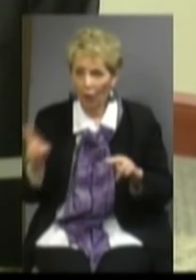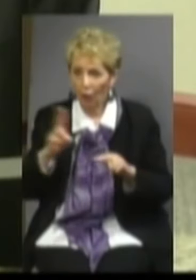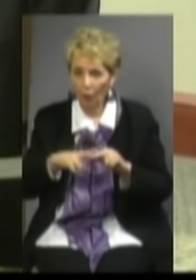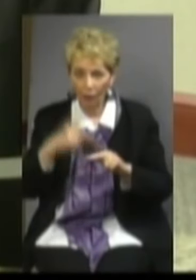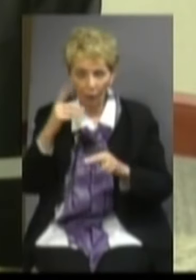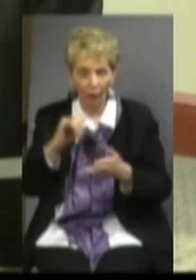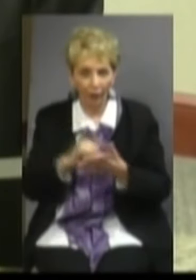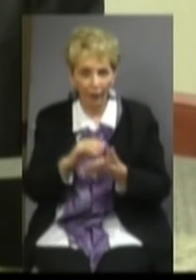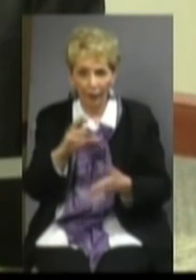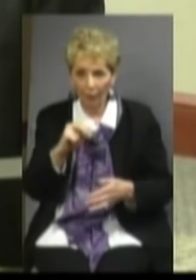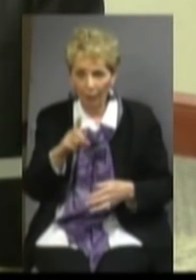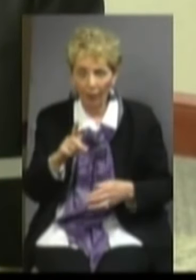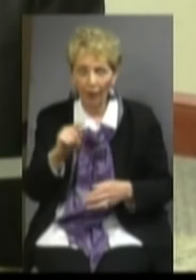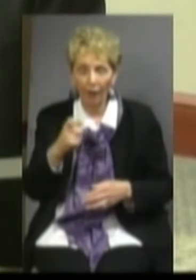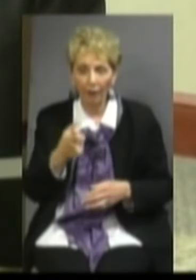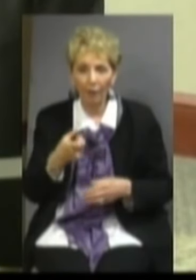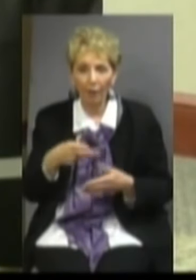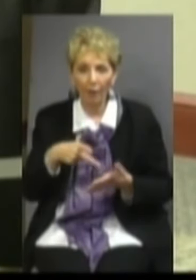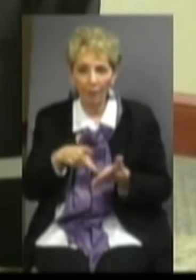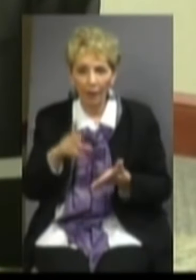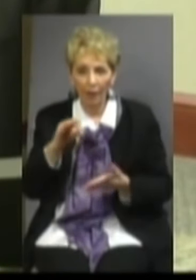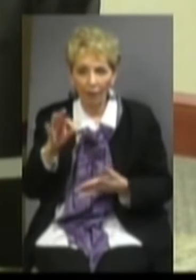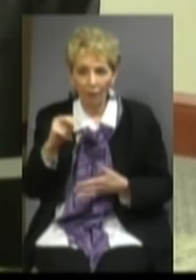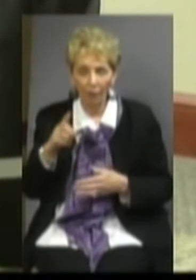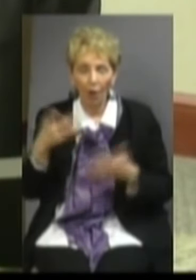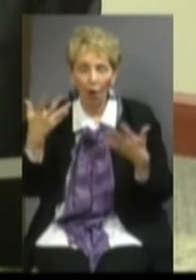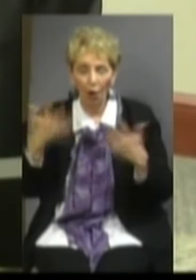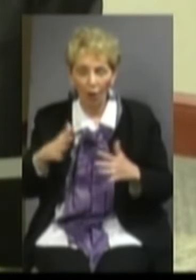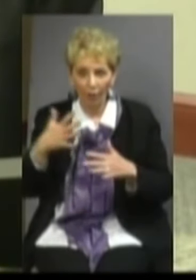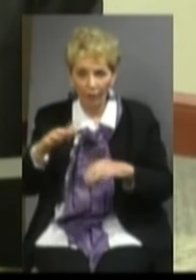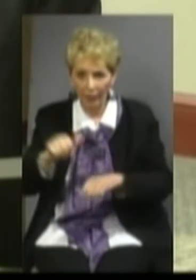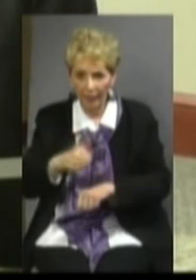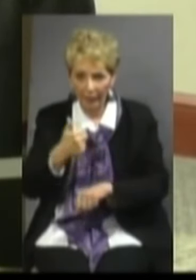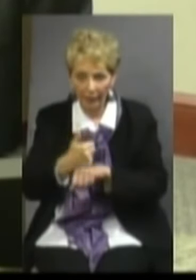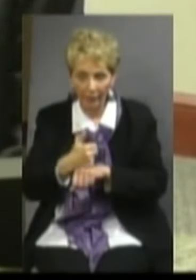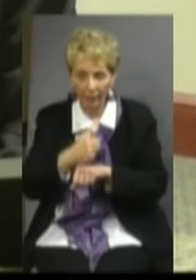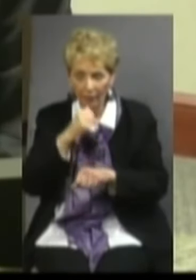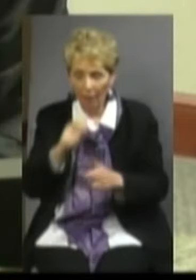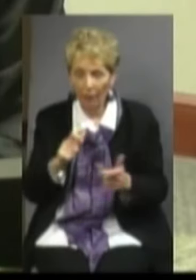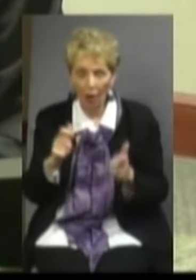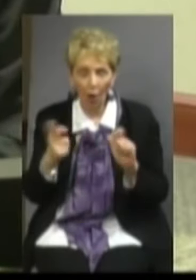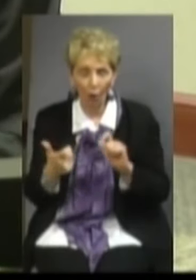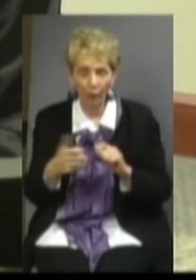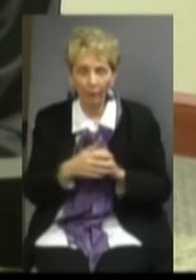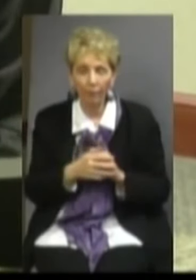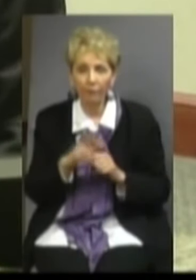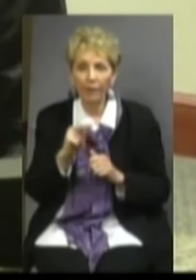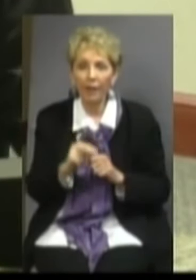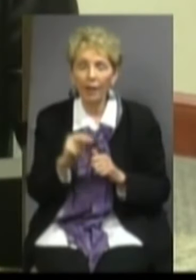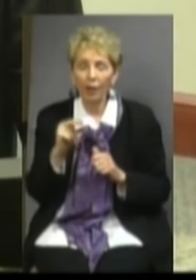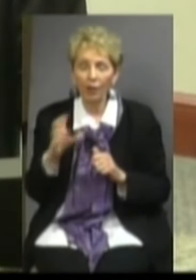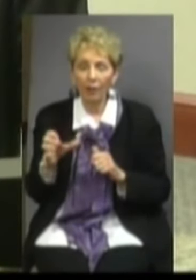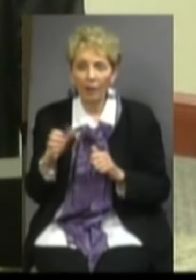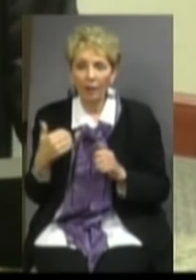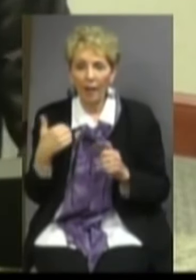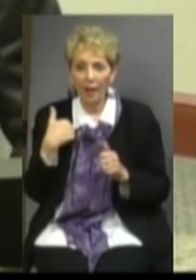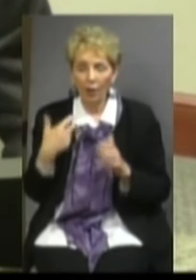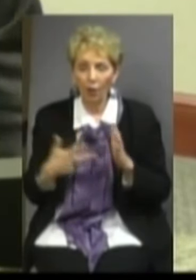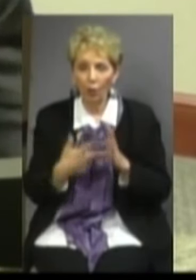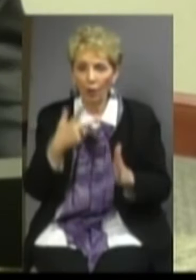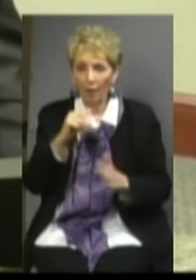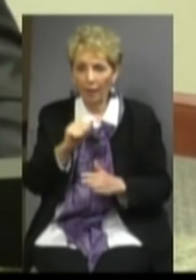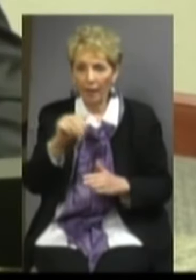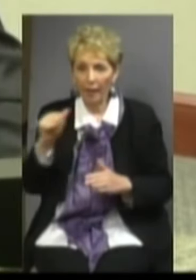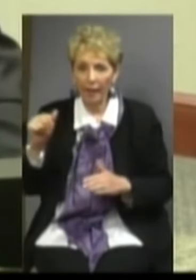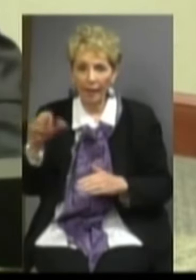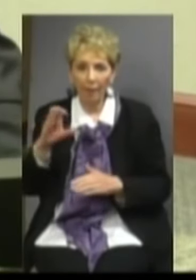for this bond. The taxes to pay off the bond are already in place and will not be altered. North Carolina has a triple-A bond